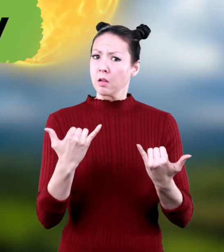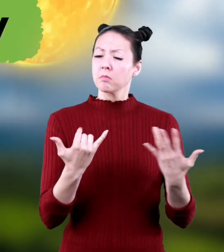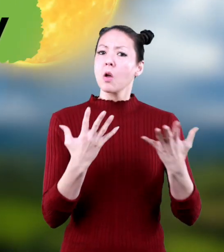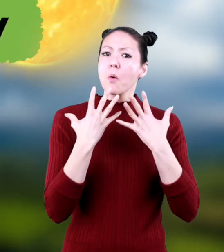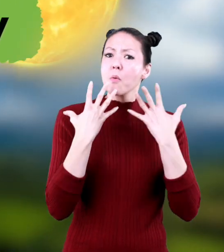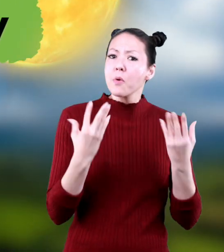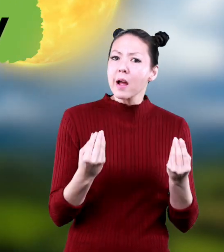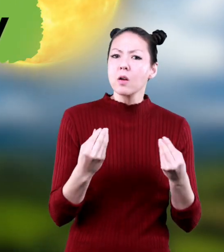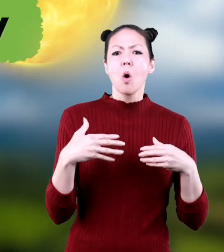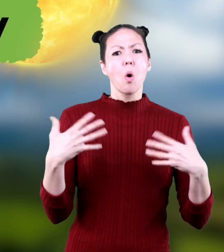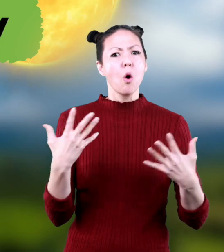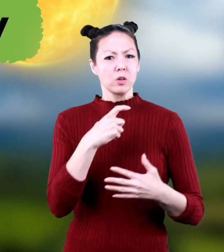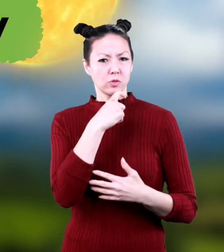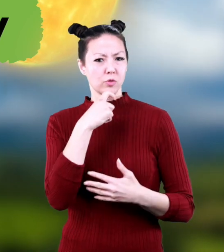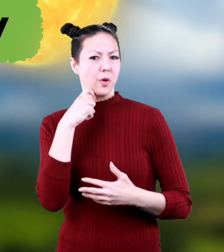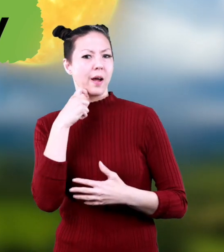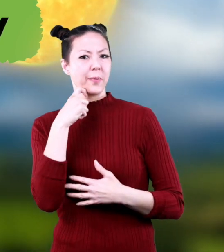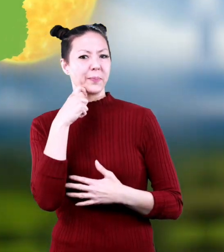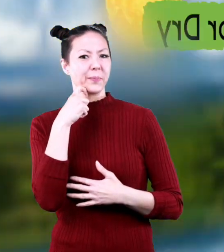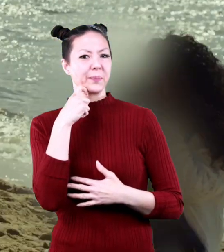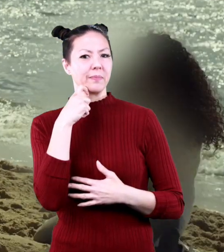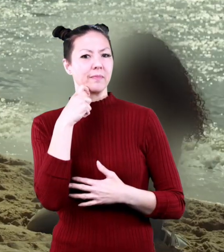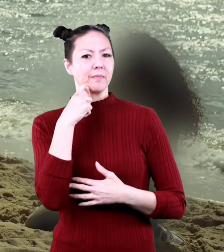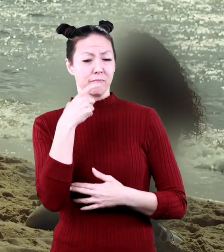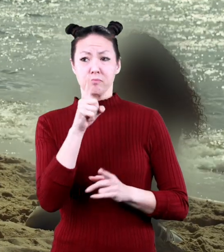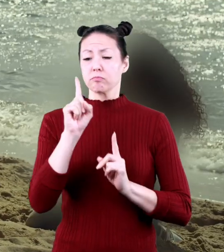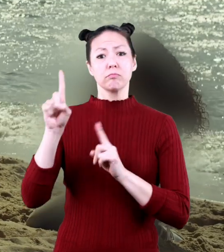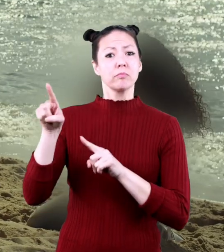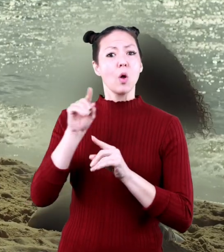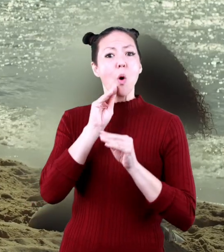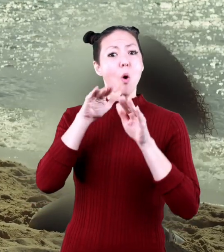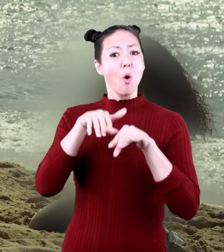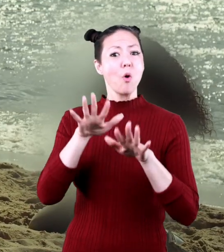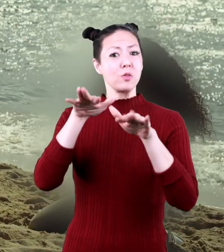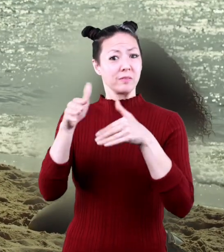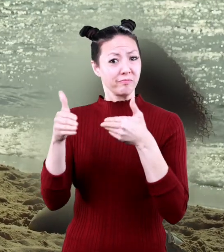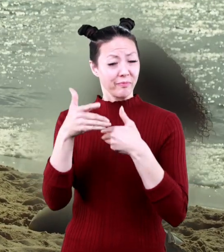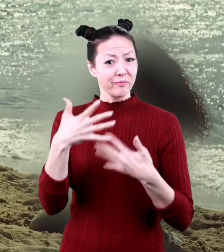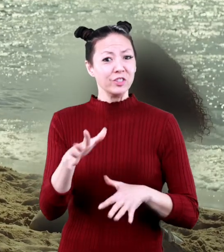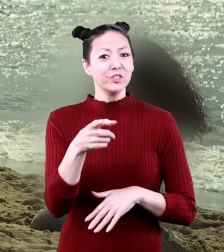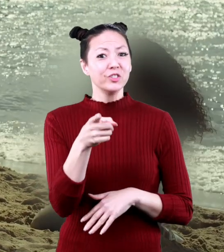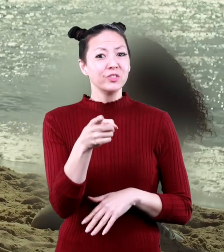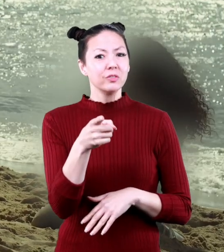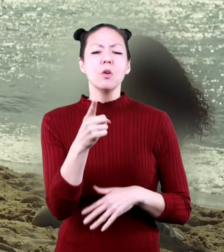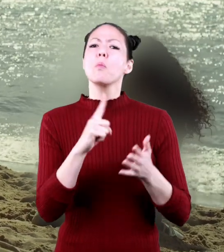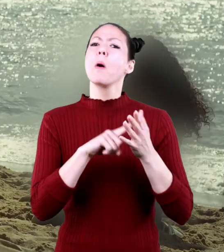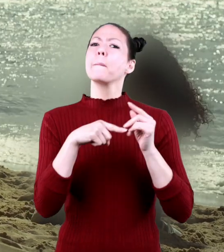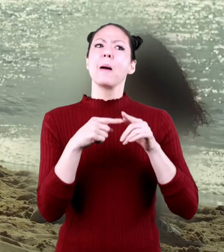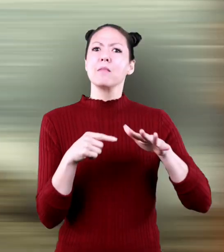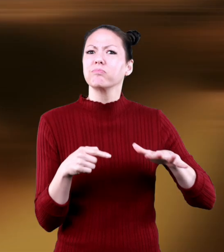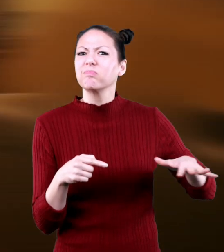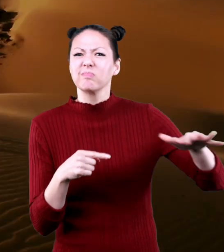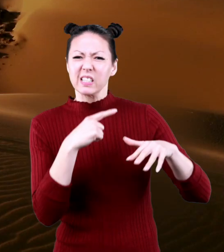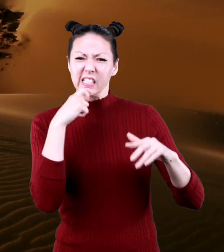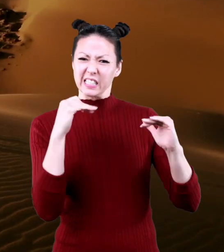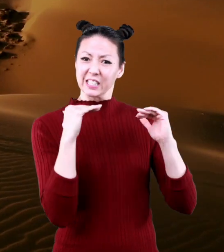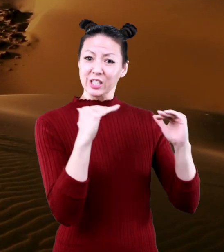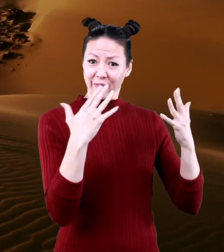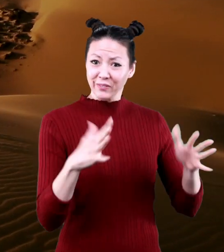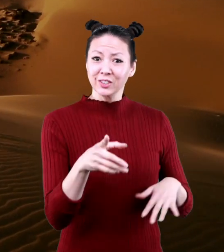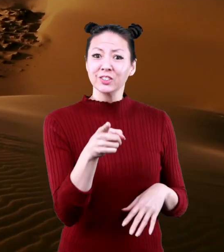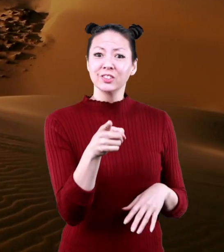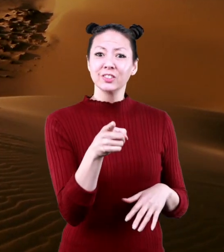WET OR DRY Have you ever been near the ocean? What about a desert?